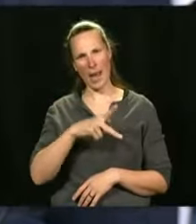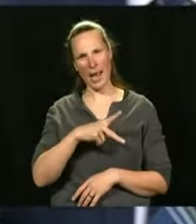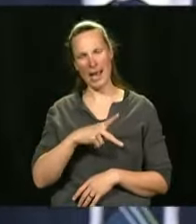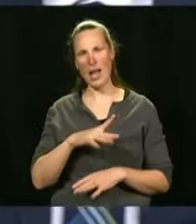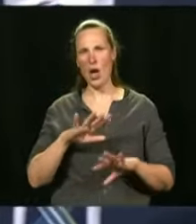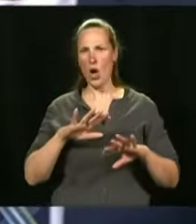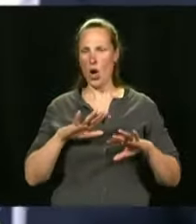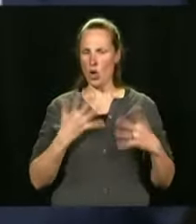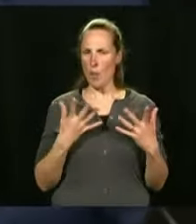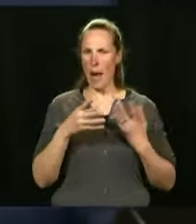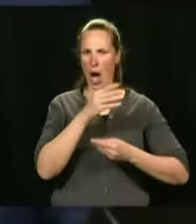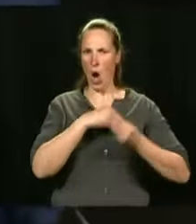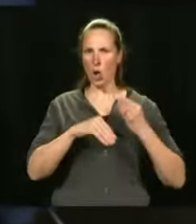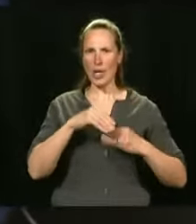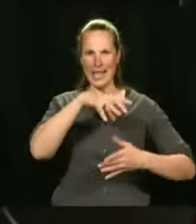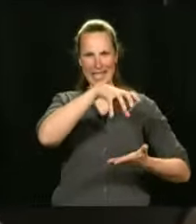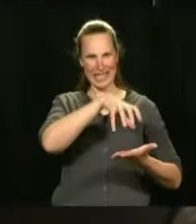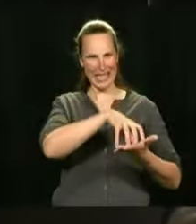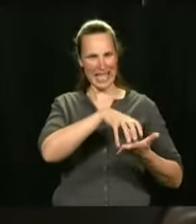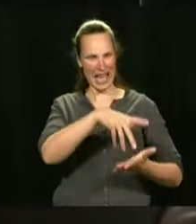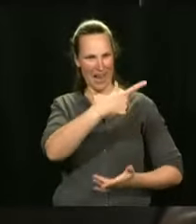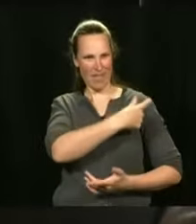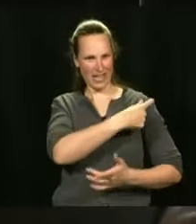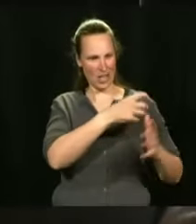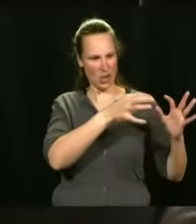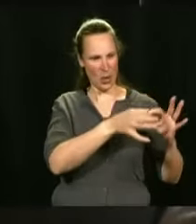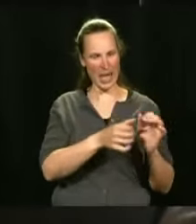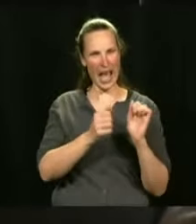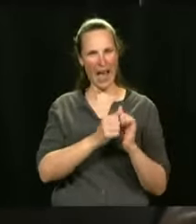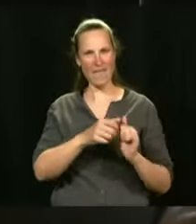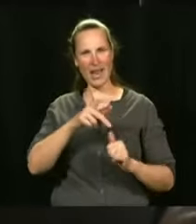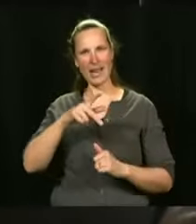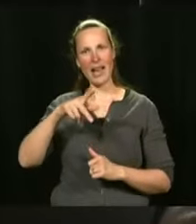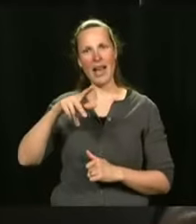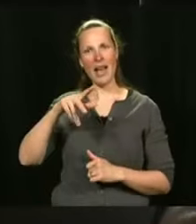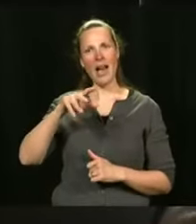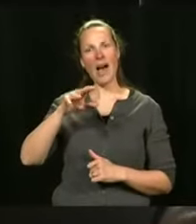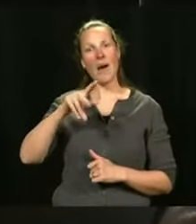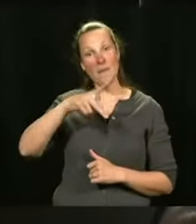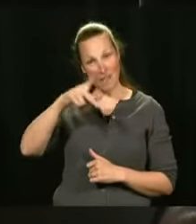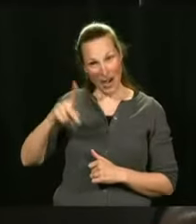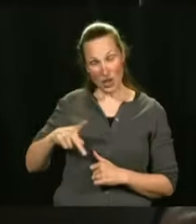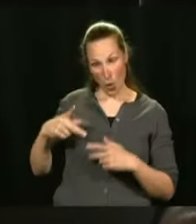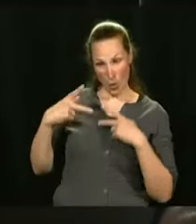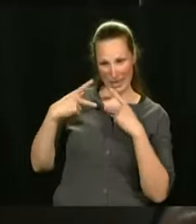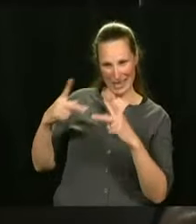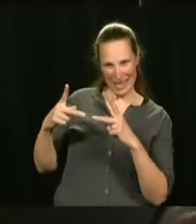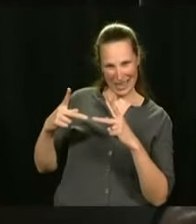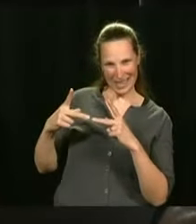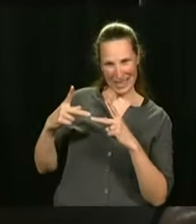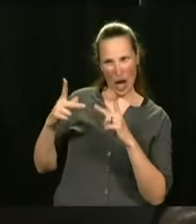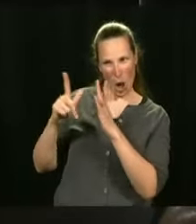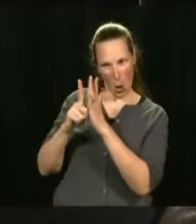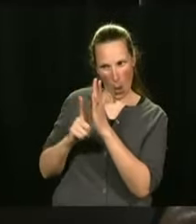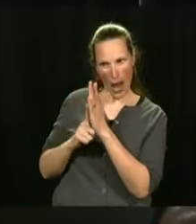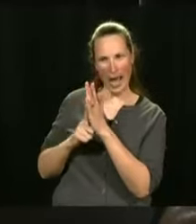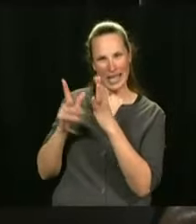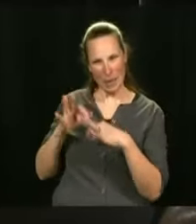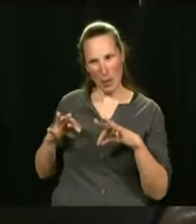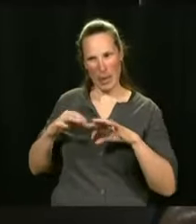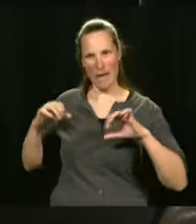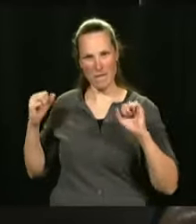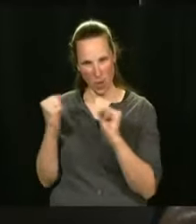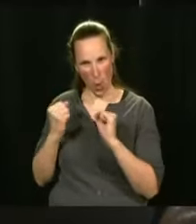with Pfizer in all schools in Quebec, is that really doable? Would it not be more simple to bring students by bus to the